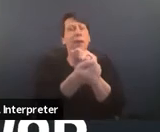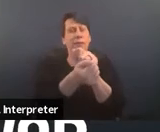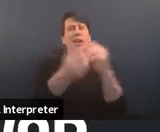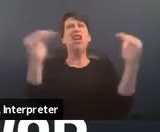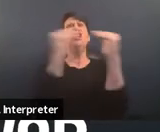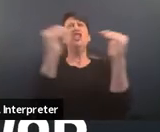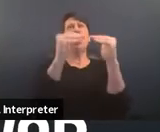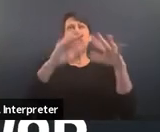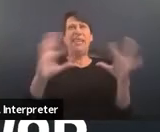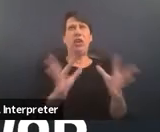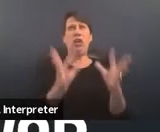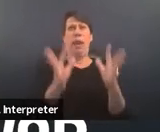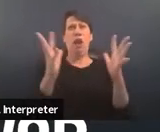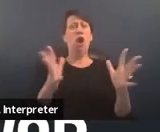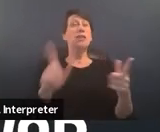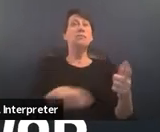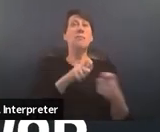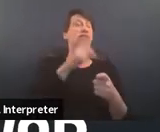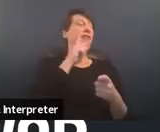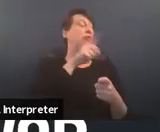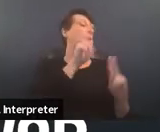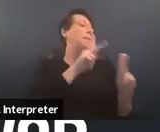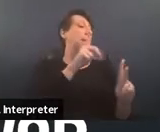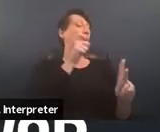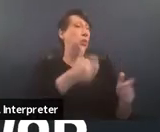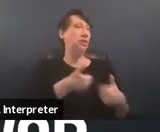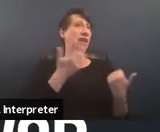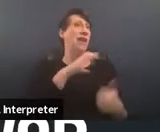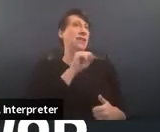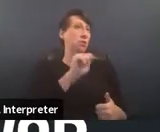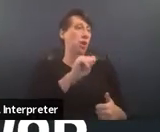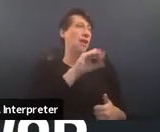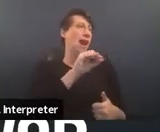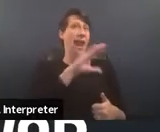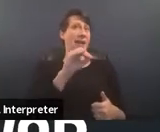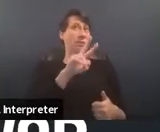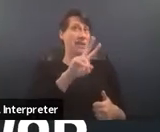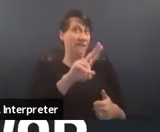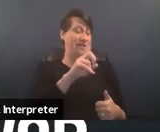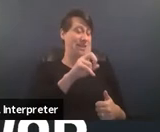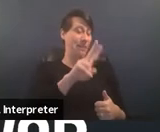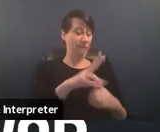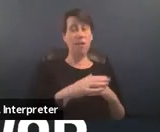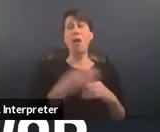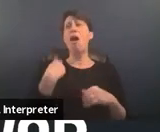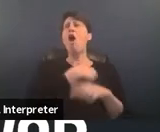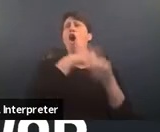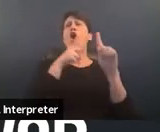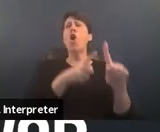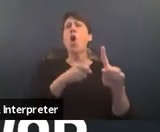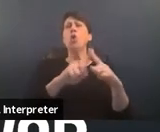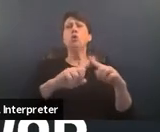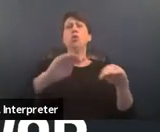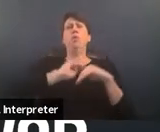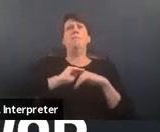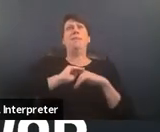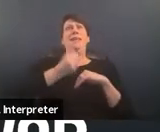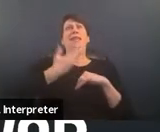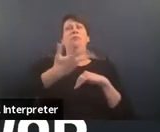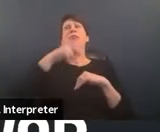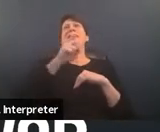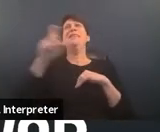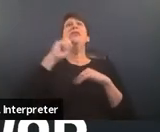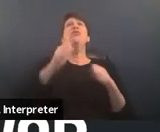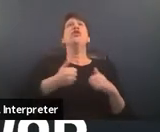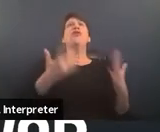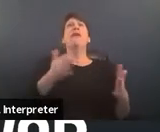specifically for survivors of sexual and domestic violence our goal was really to meet the expressed needs of survivors